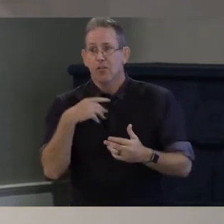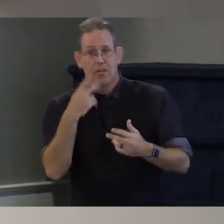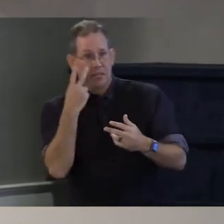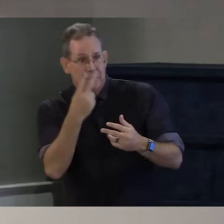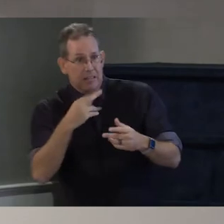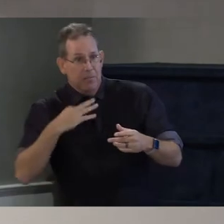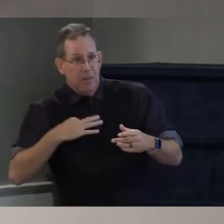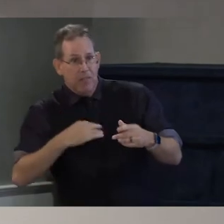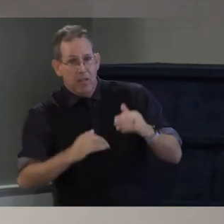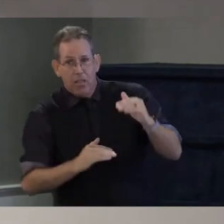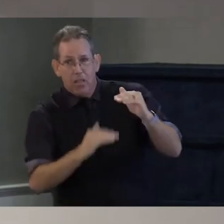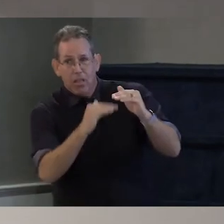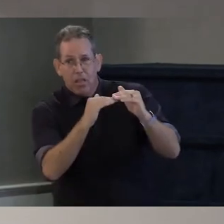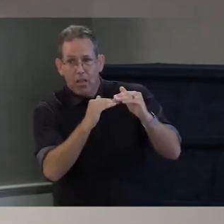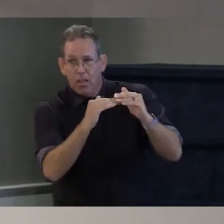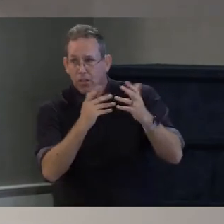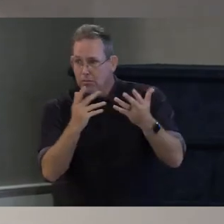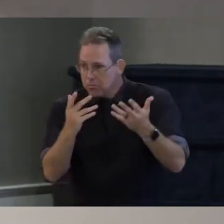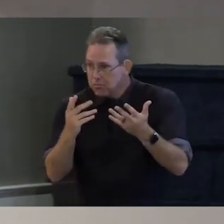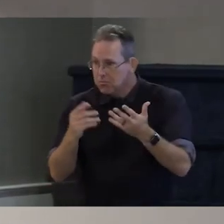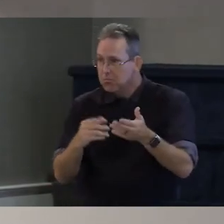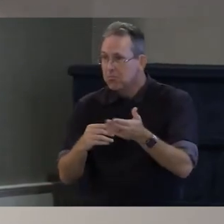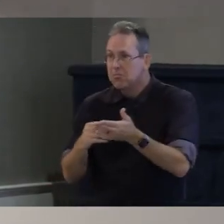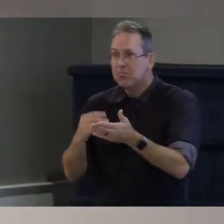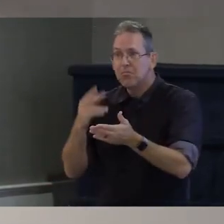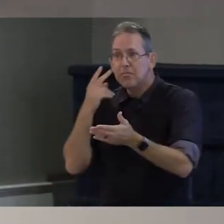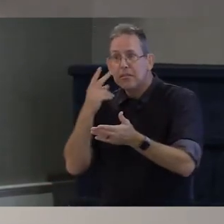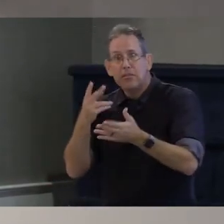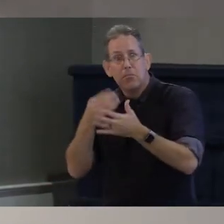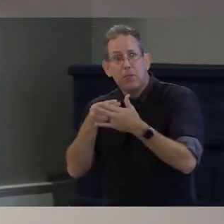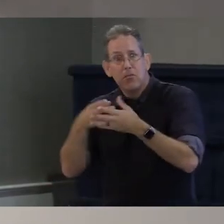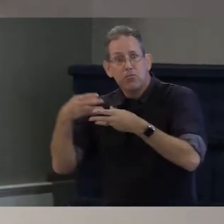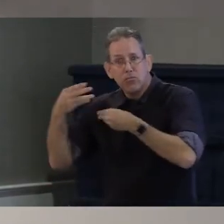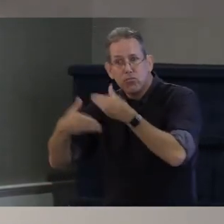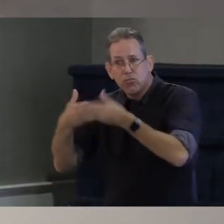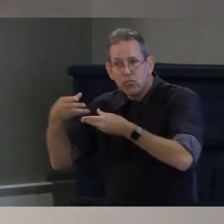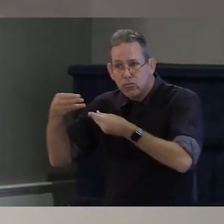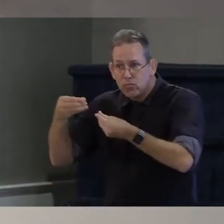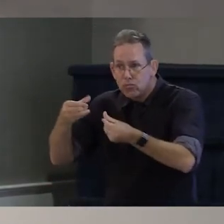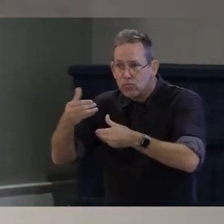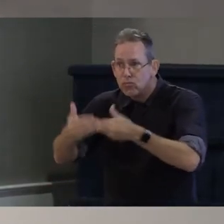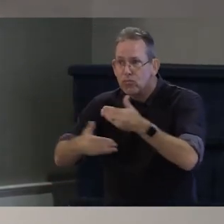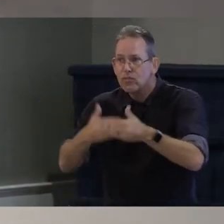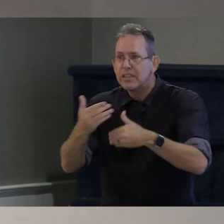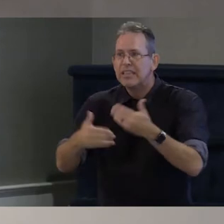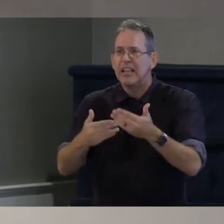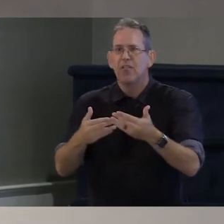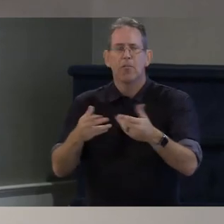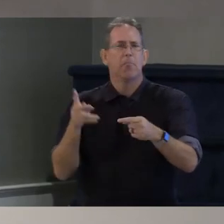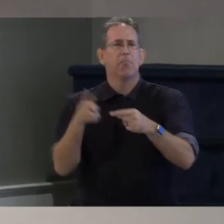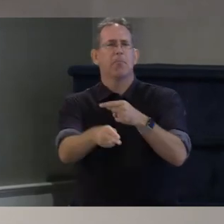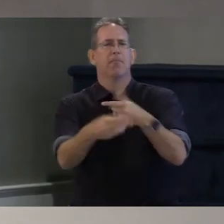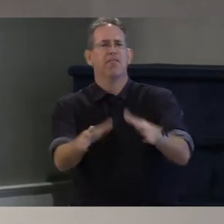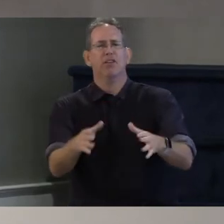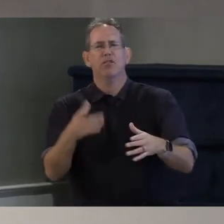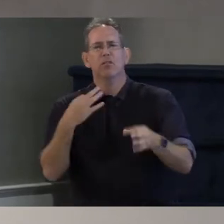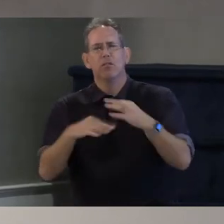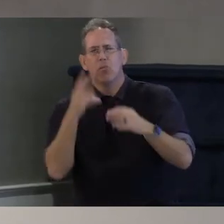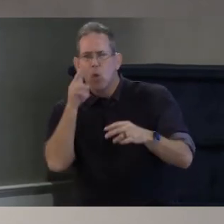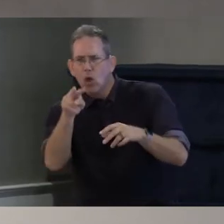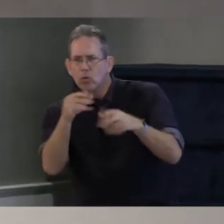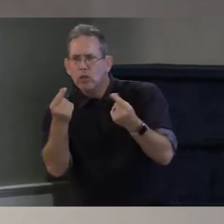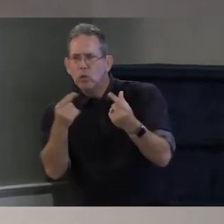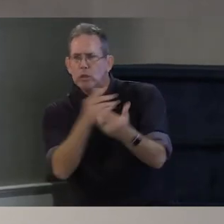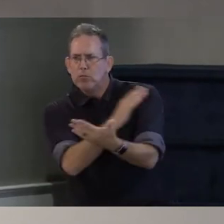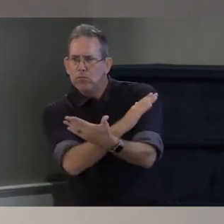smoothly go down a ramp instead of drop off a cliff um and it's really just a matter of having political